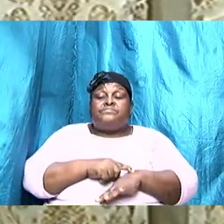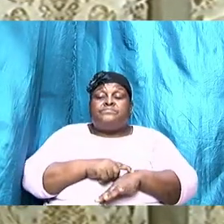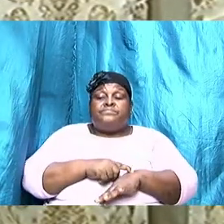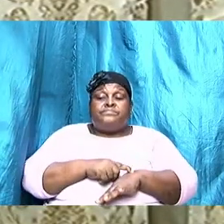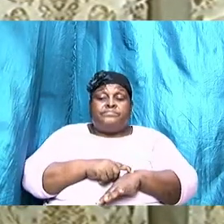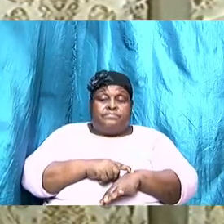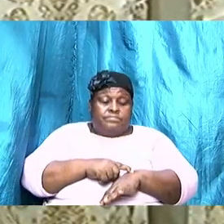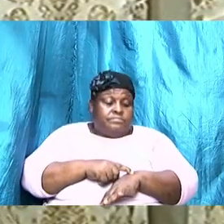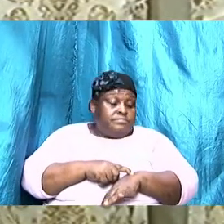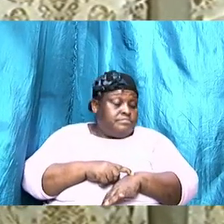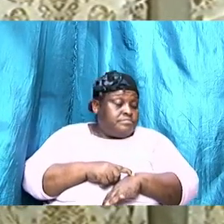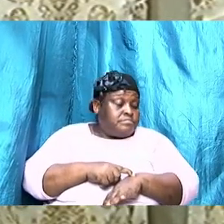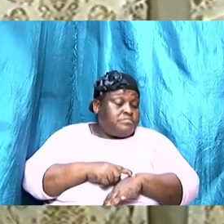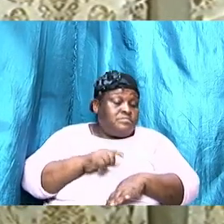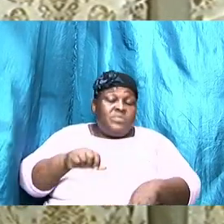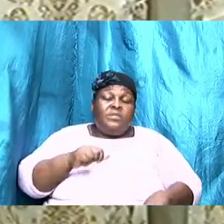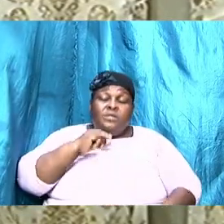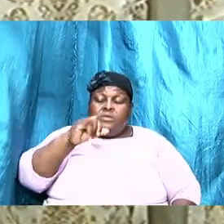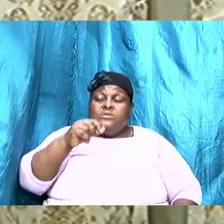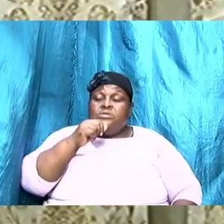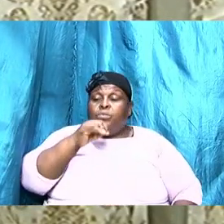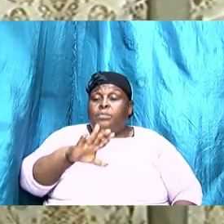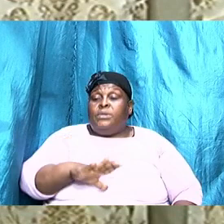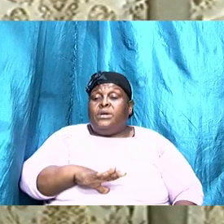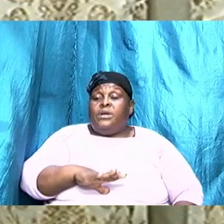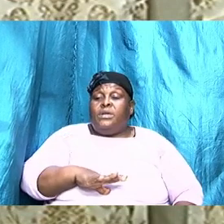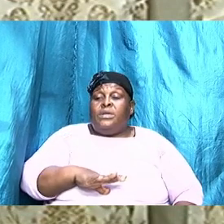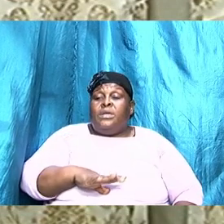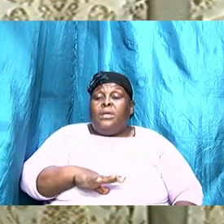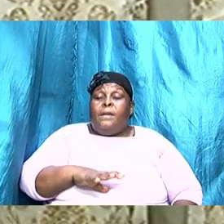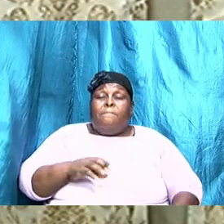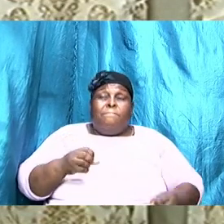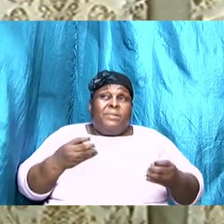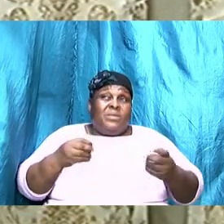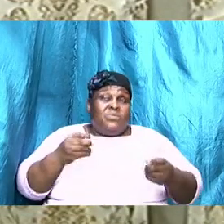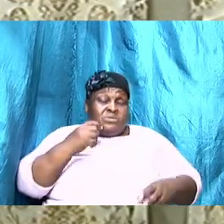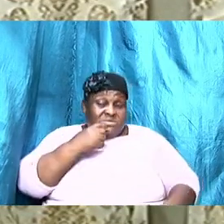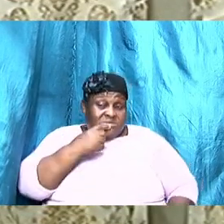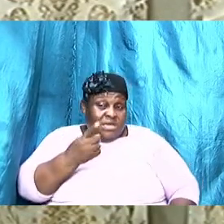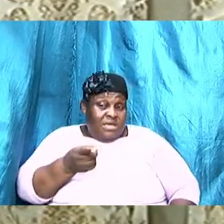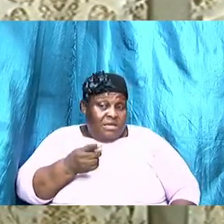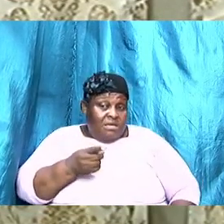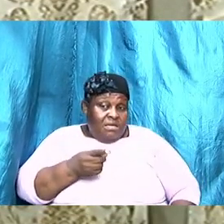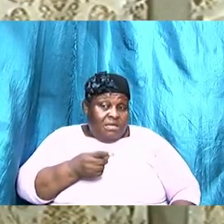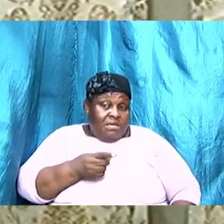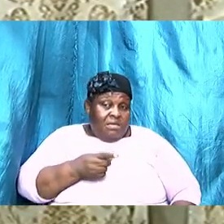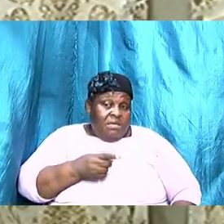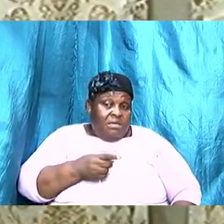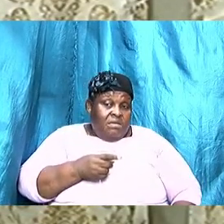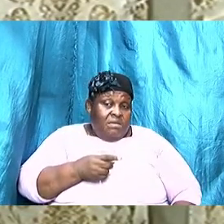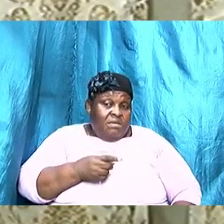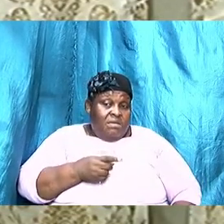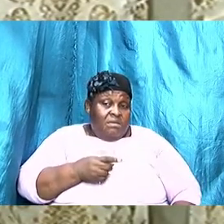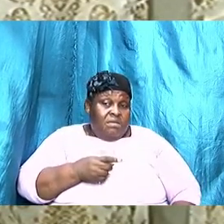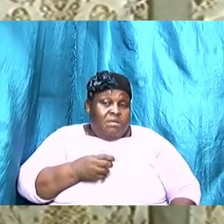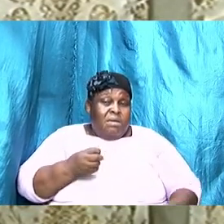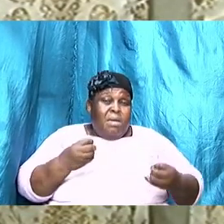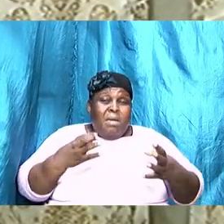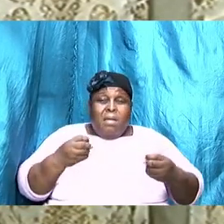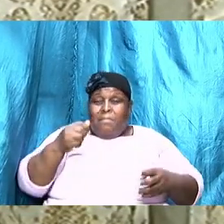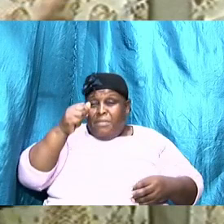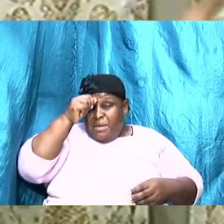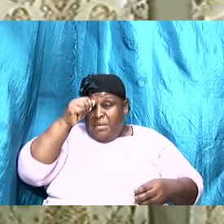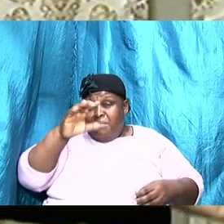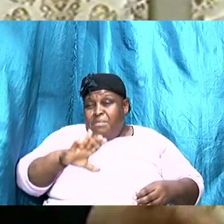this is a woman that many would say hello or many men is saying of